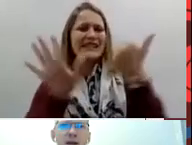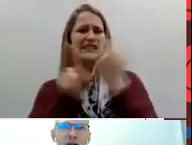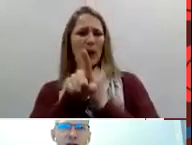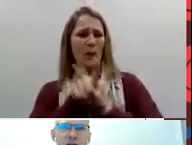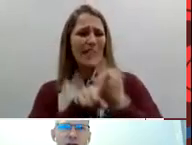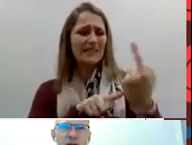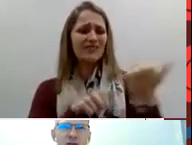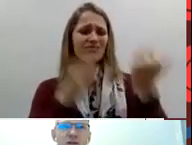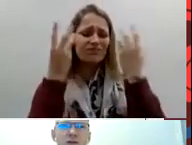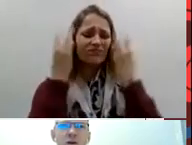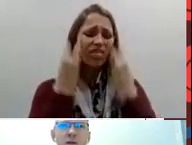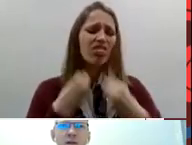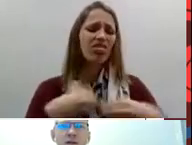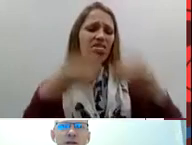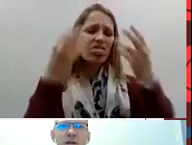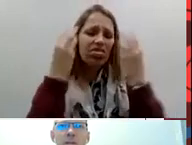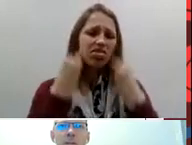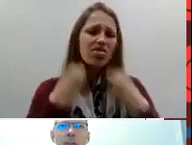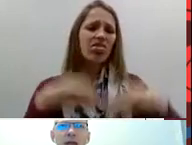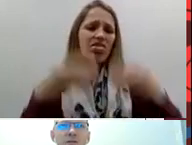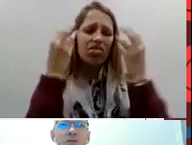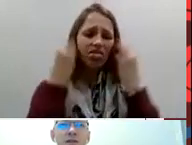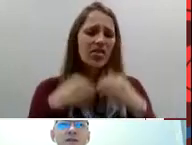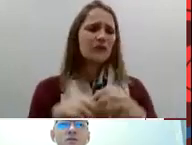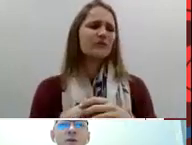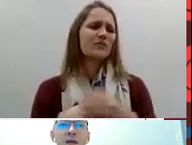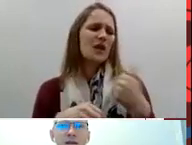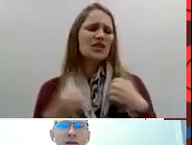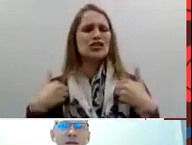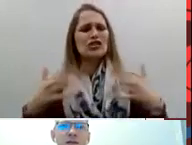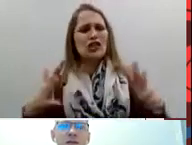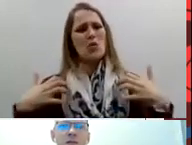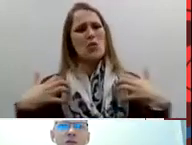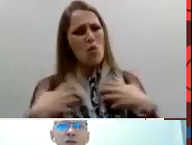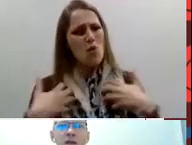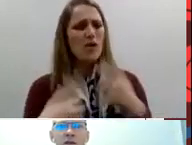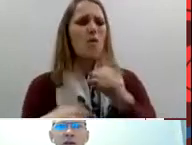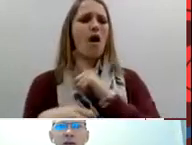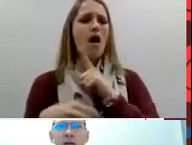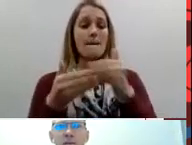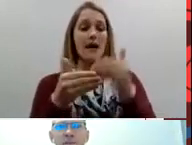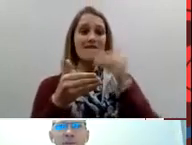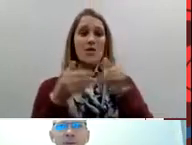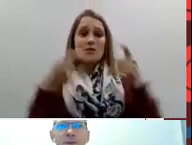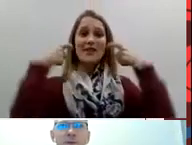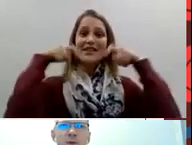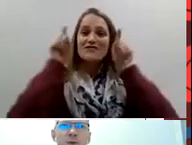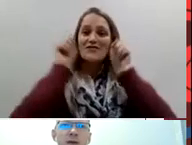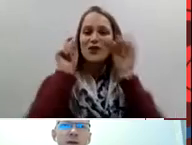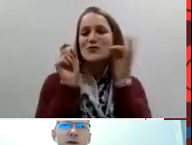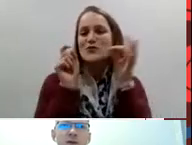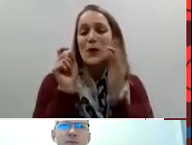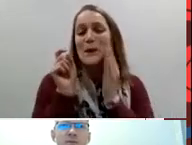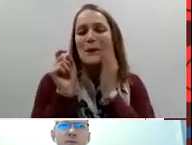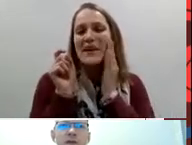infection she got grommets and for six weeks she was having problems with her